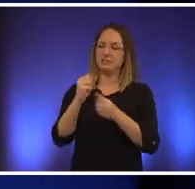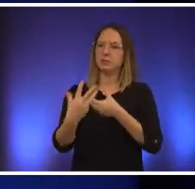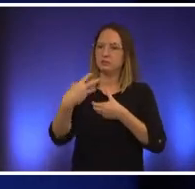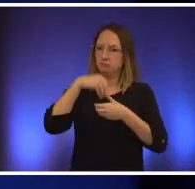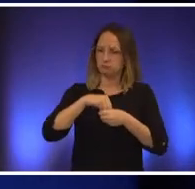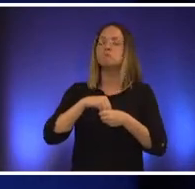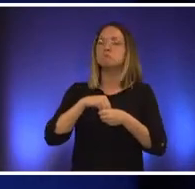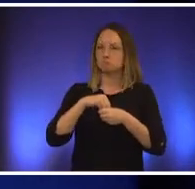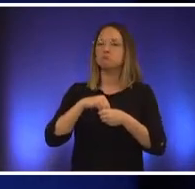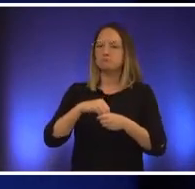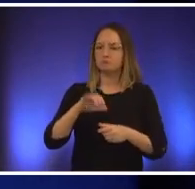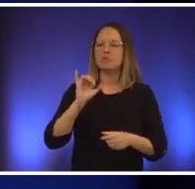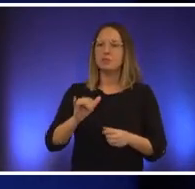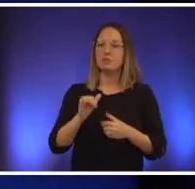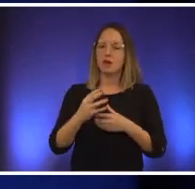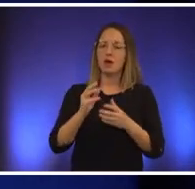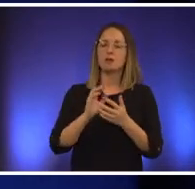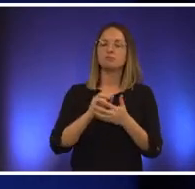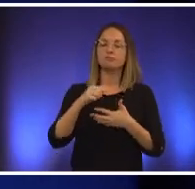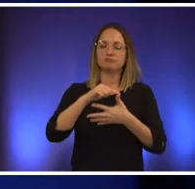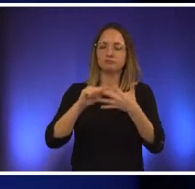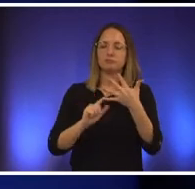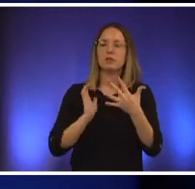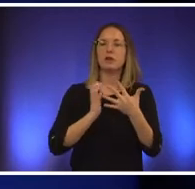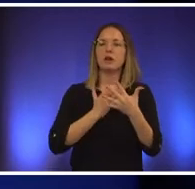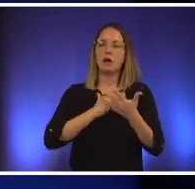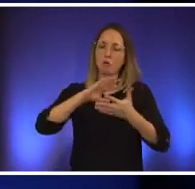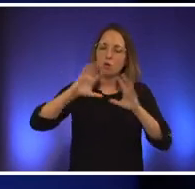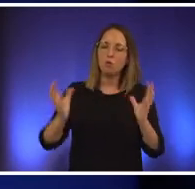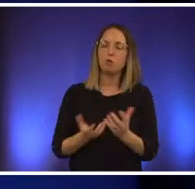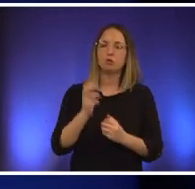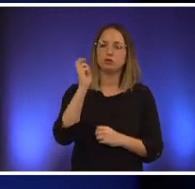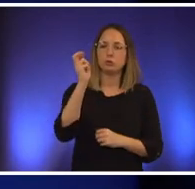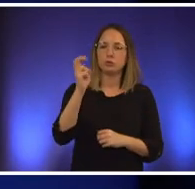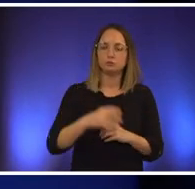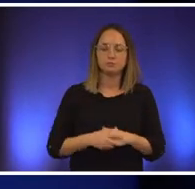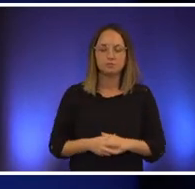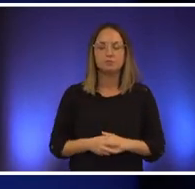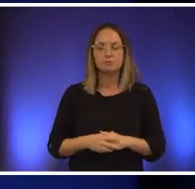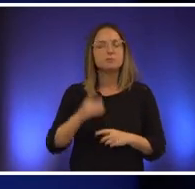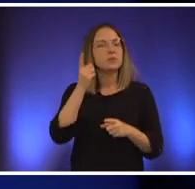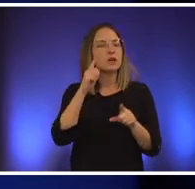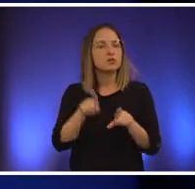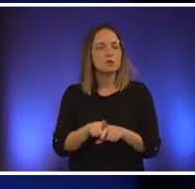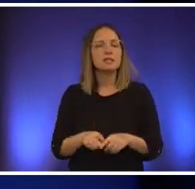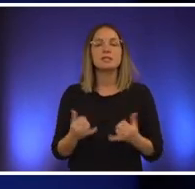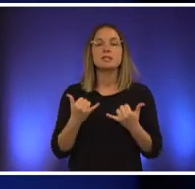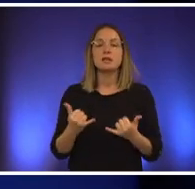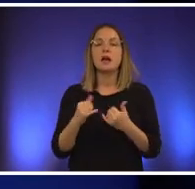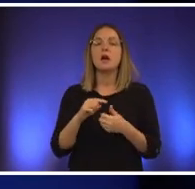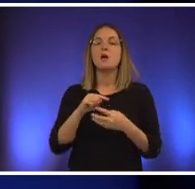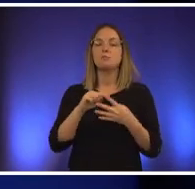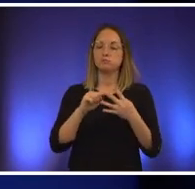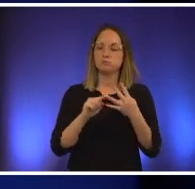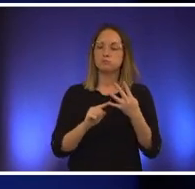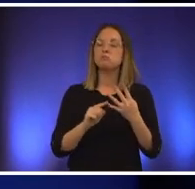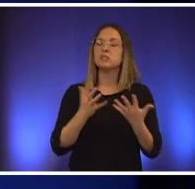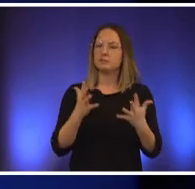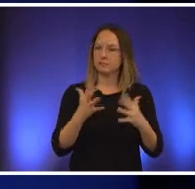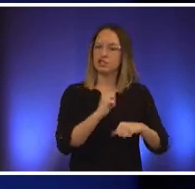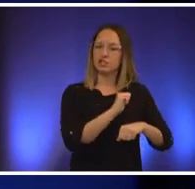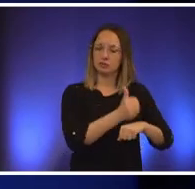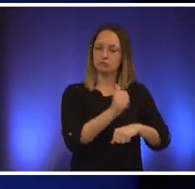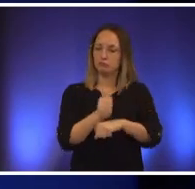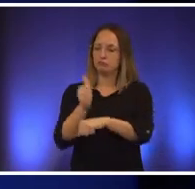but i agree that now that we've got some things in place we ought to be listening to people that are that are